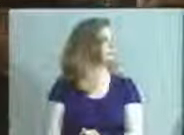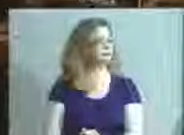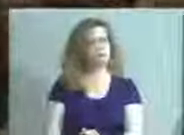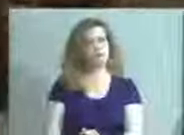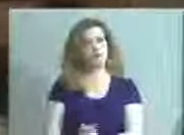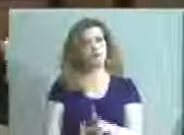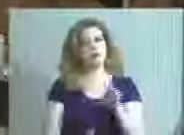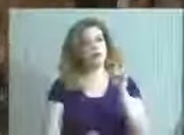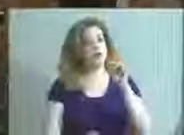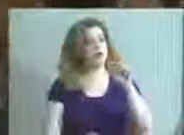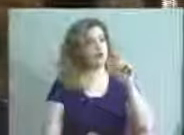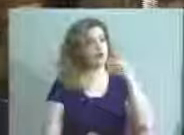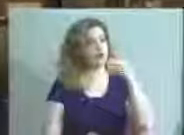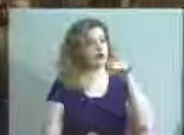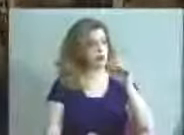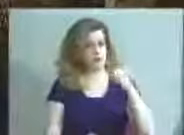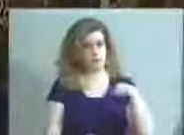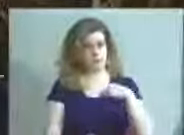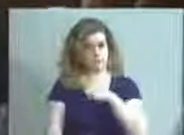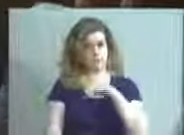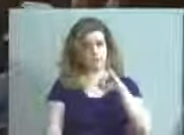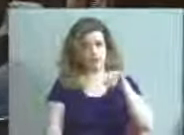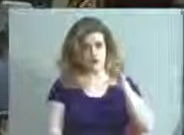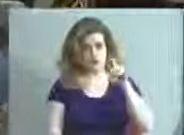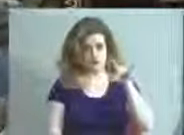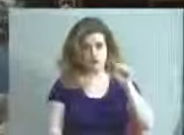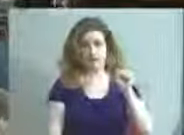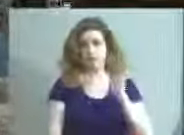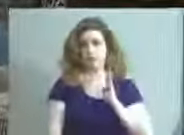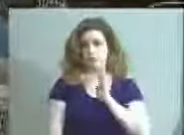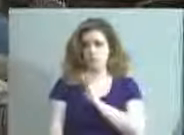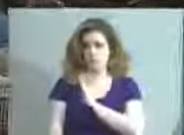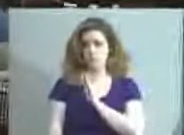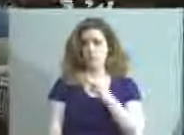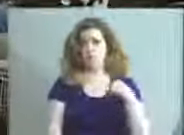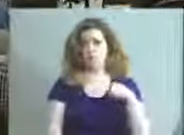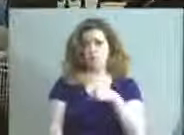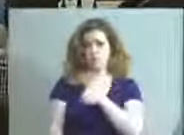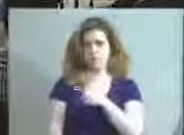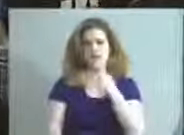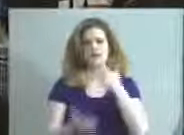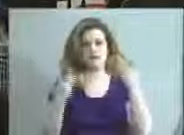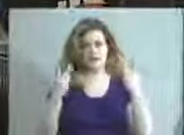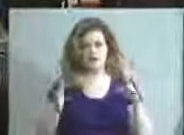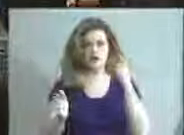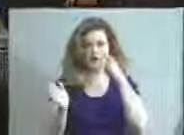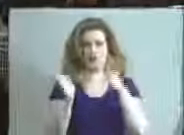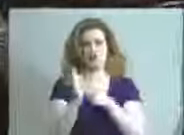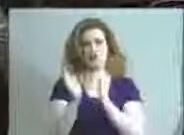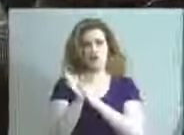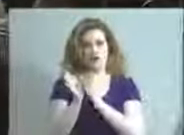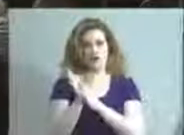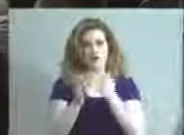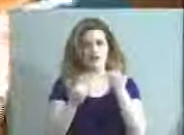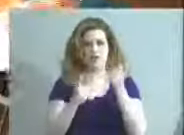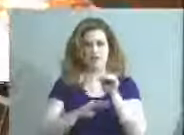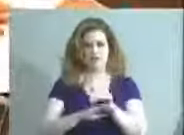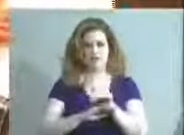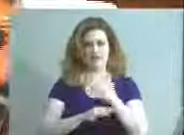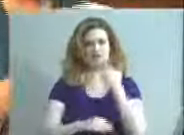Dr. Hargens and members of the Jefferson County Board of Education, this concludes our recognitions for this evening. Thank you.